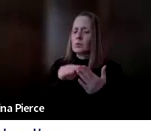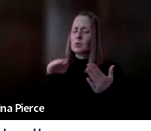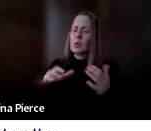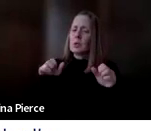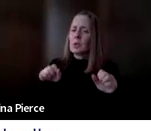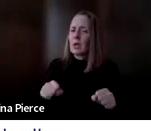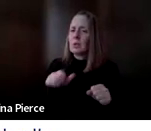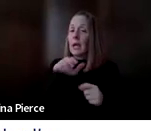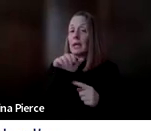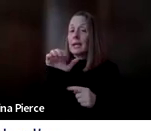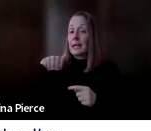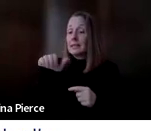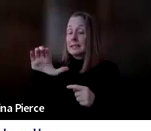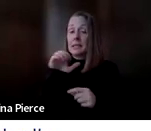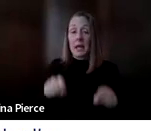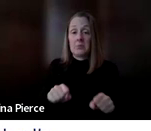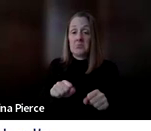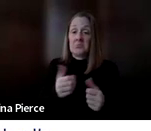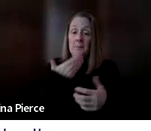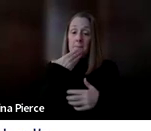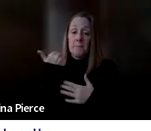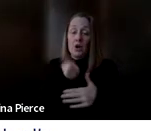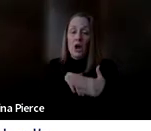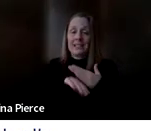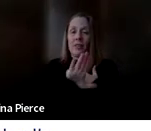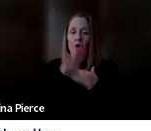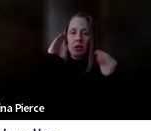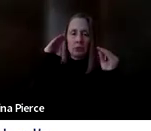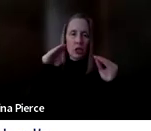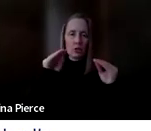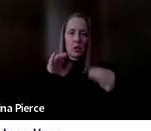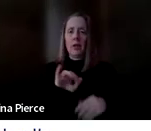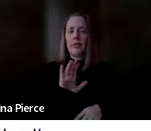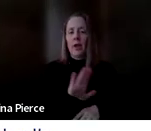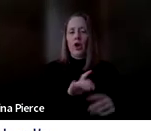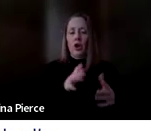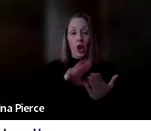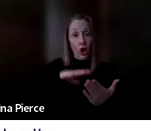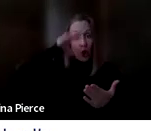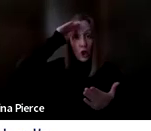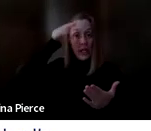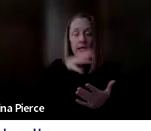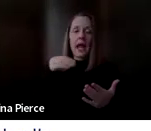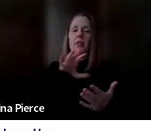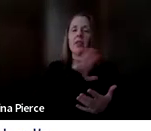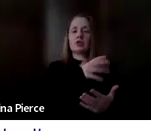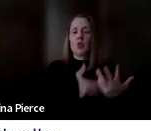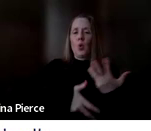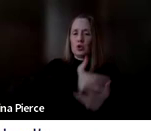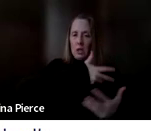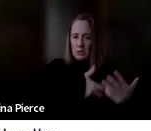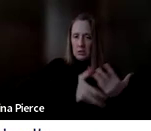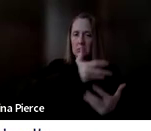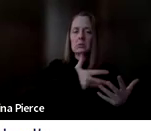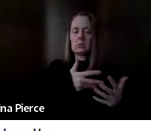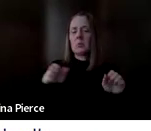a student better access their education, which includes not just their learning, but also their socializing, absolutely yes. And we're going to talk